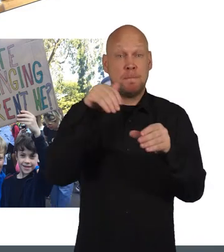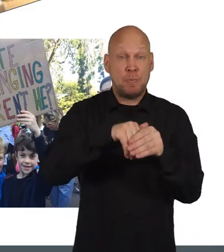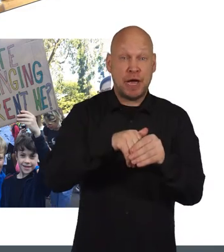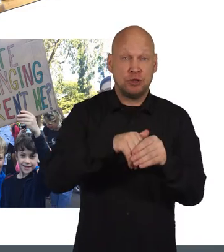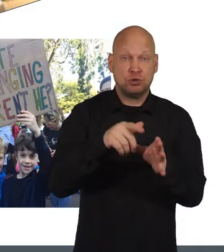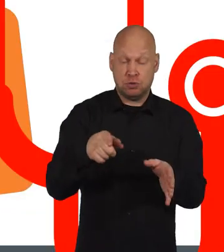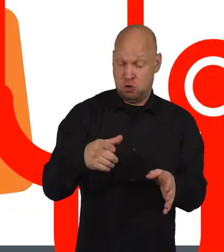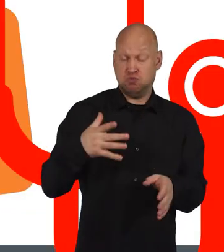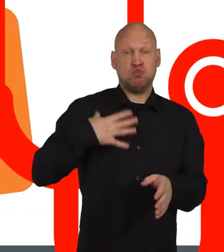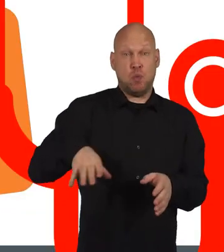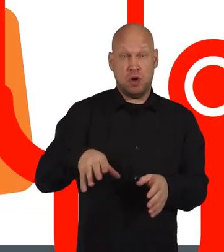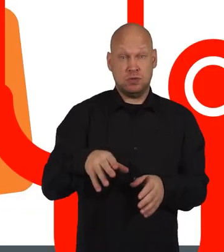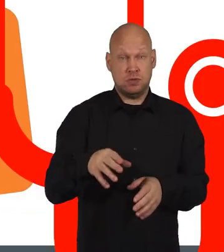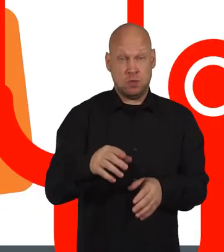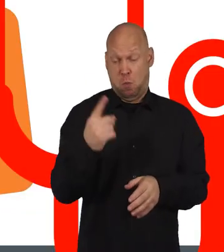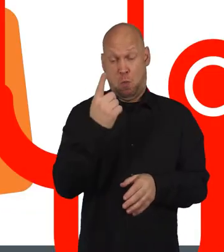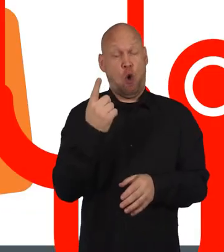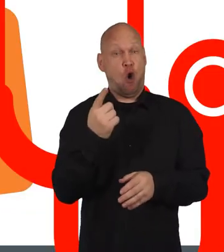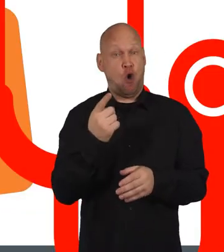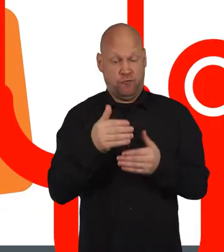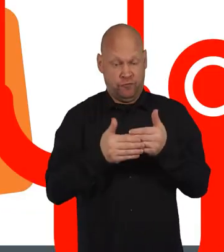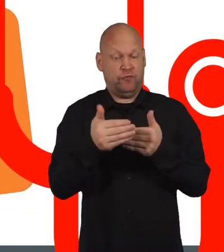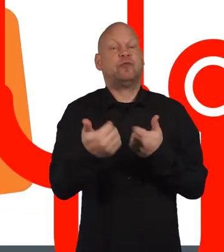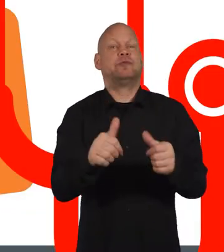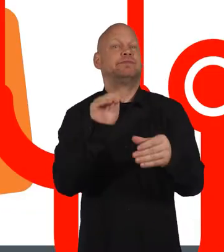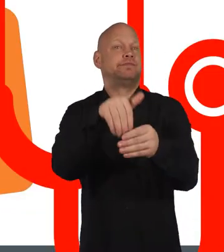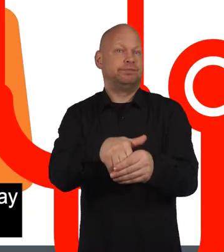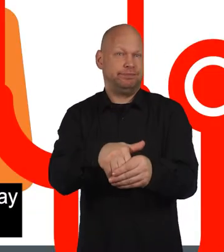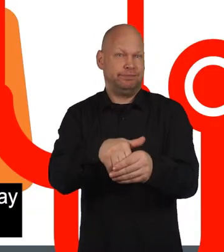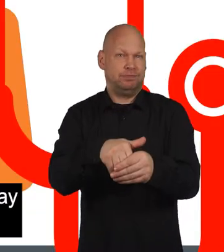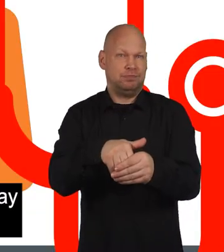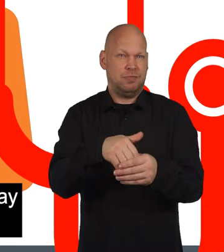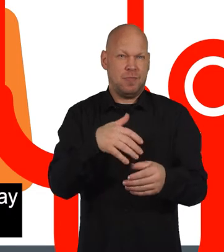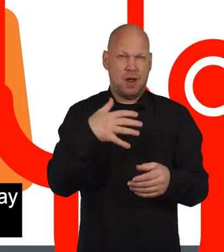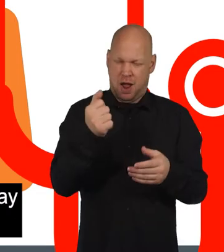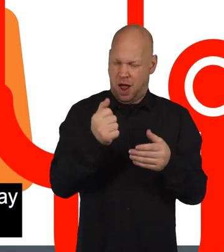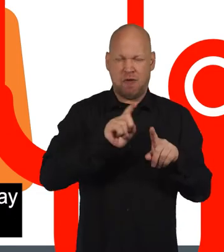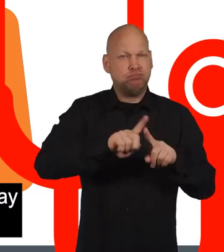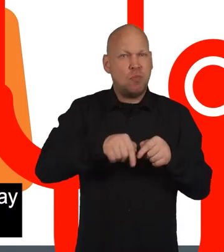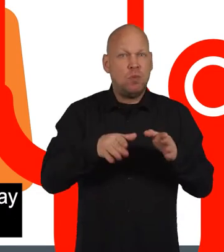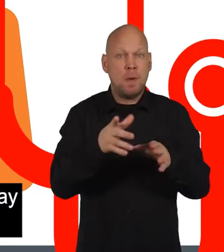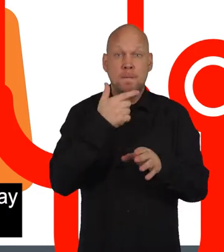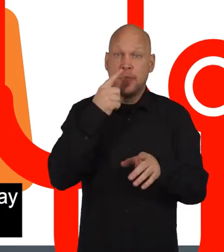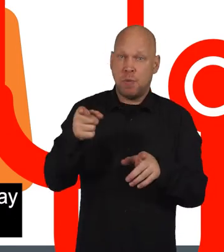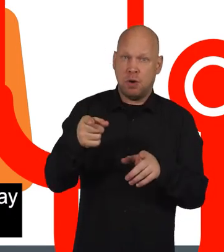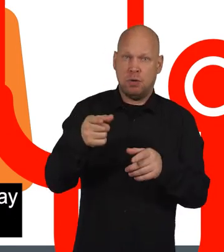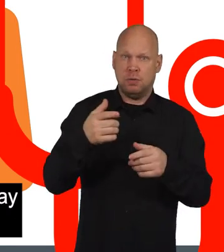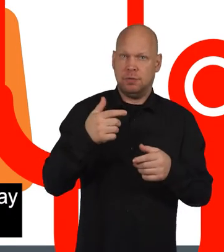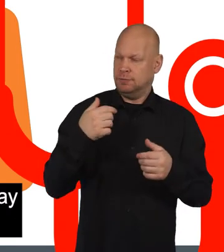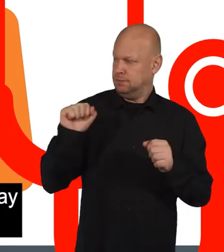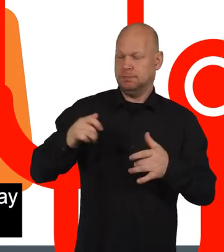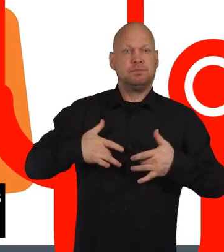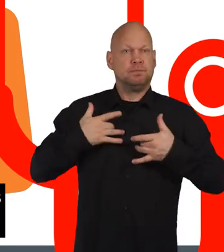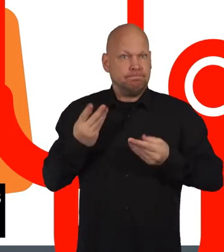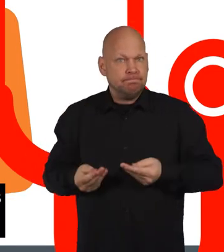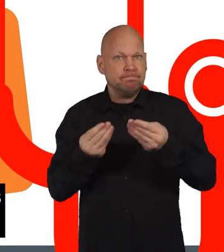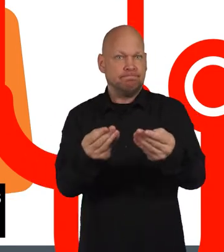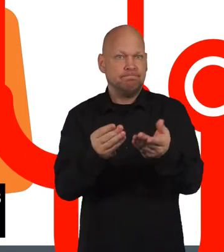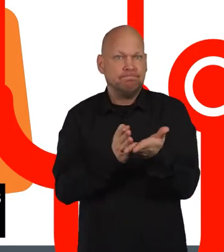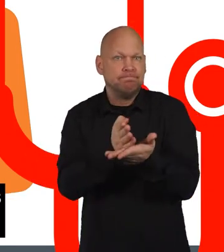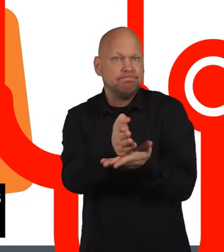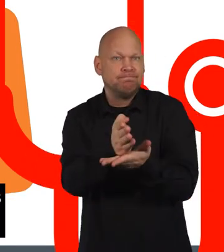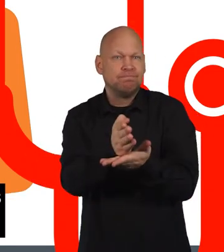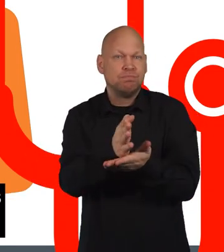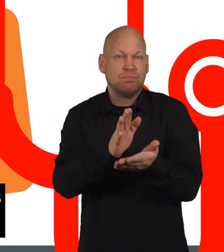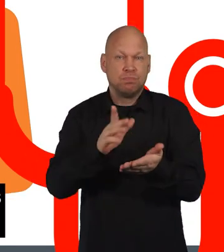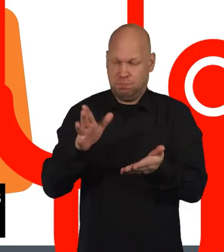Participation requests are one way to participate. They are a way for people to have their say about what improvements they would like to